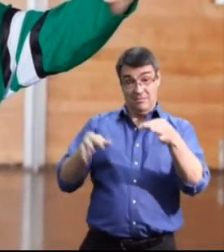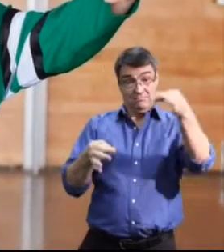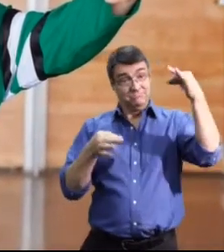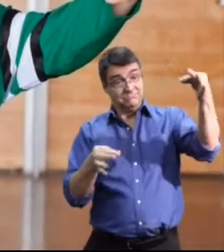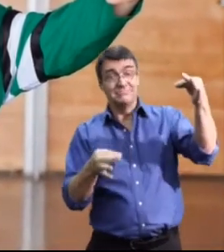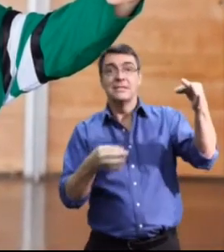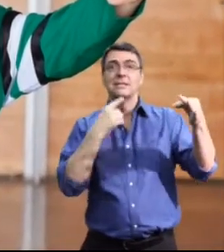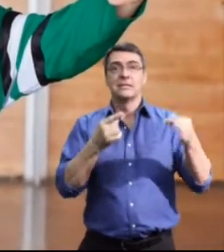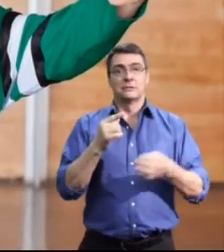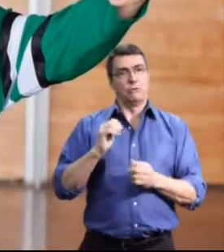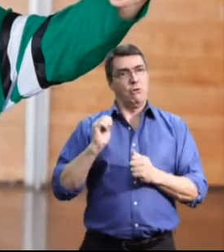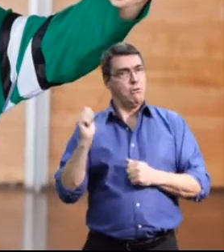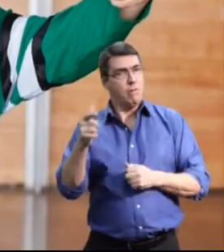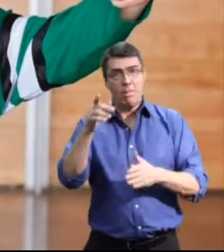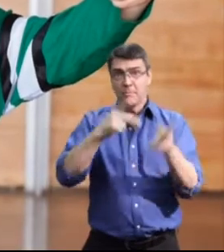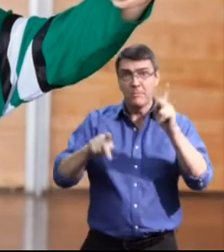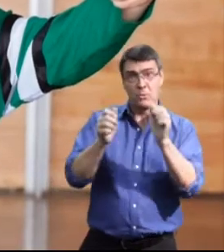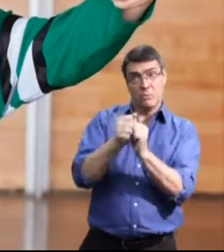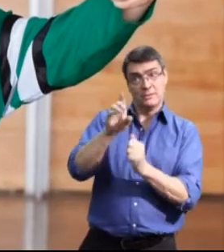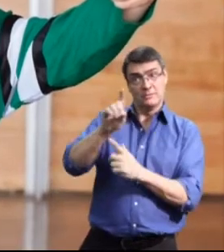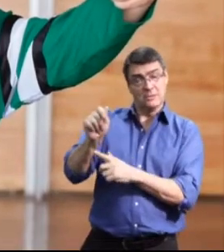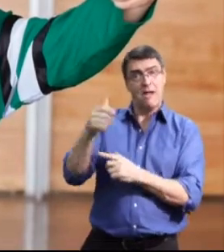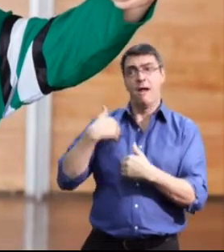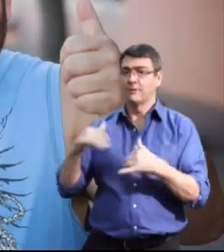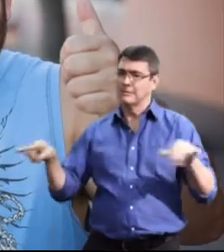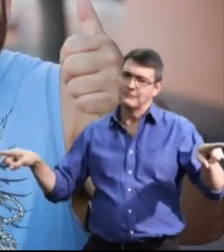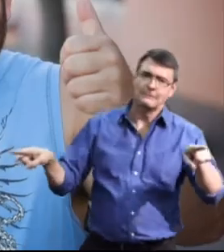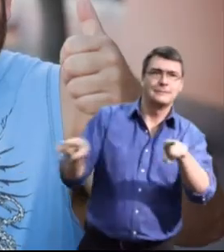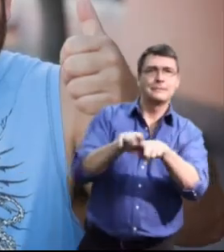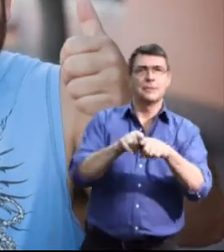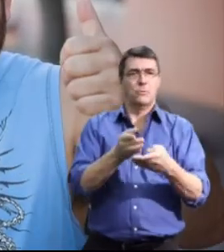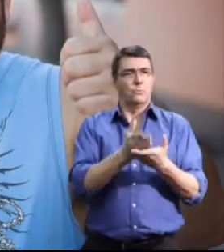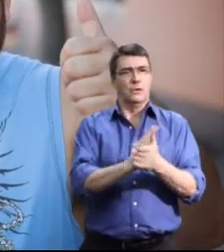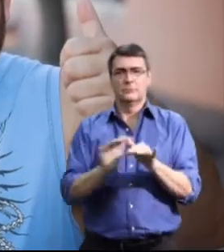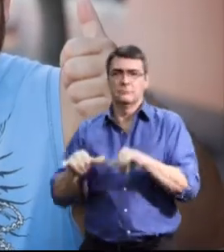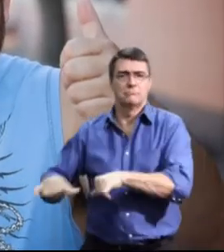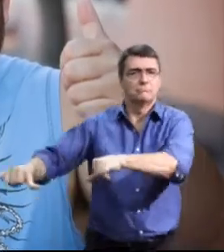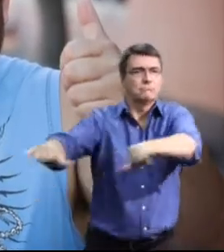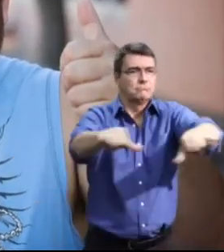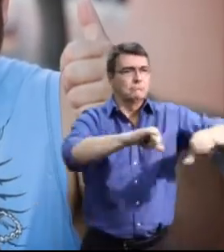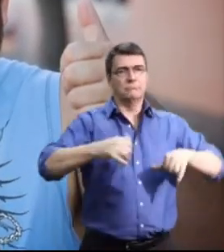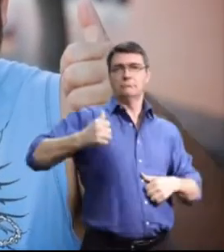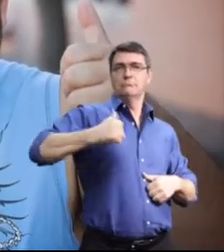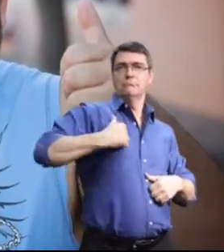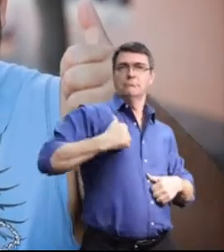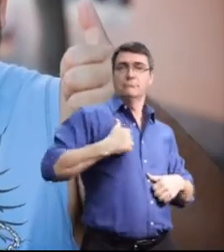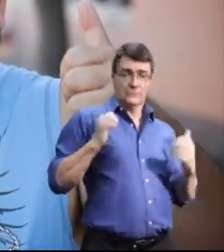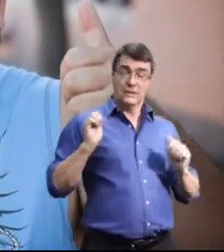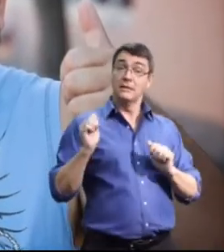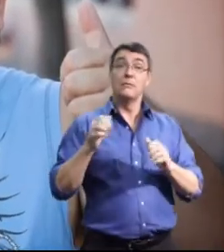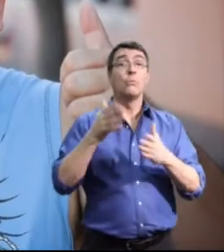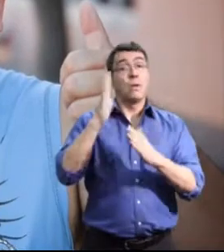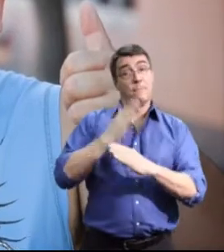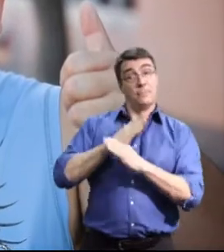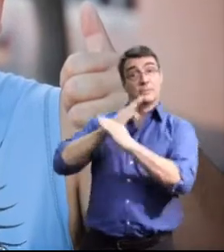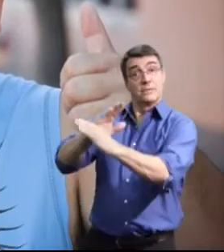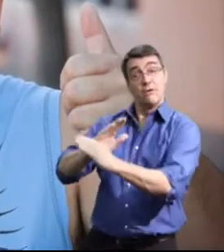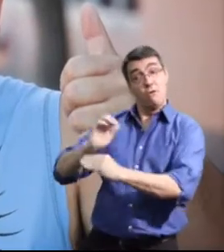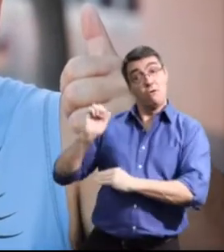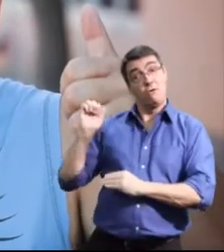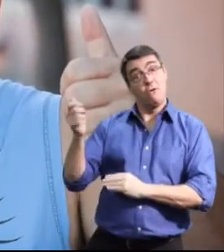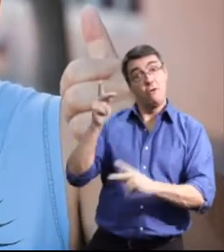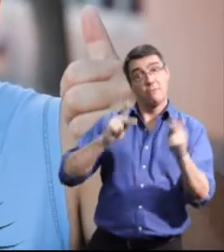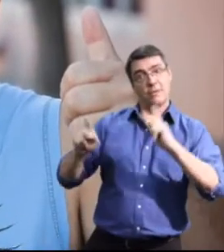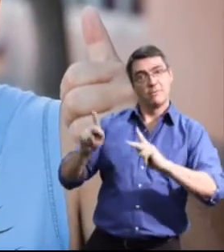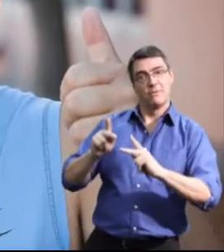fundamental rights as fellow citizens and shall be protected from any acts discriminatory,